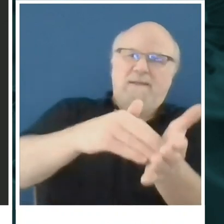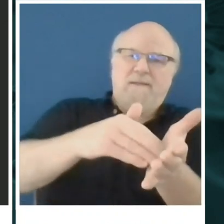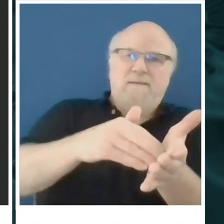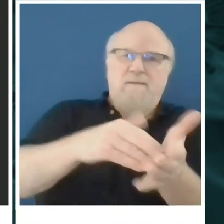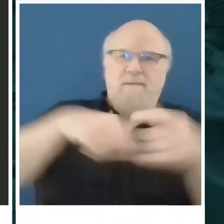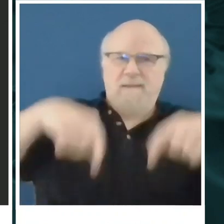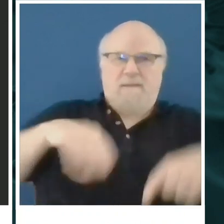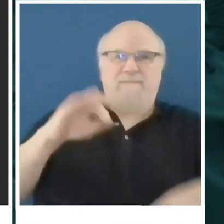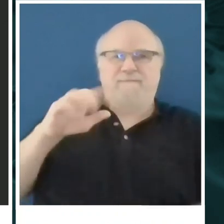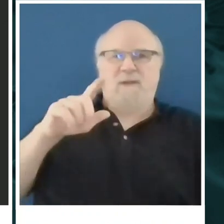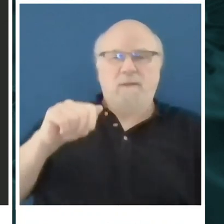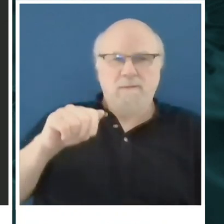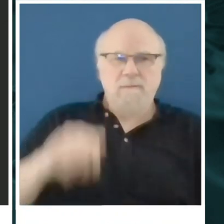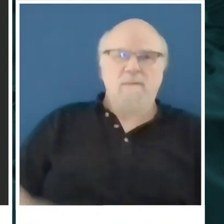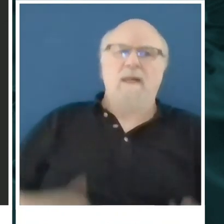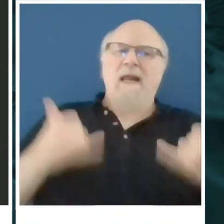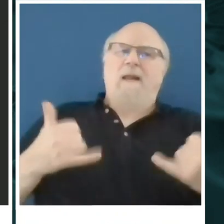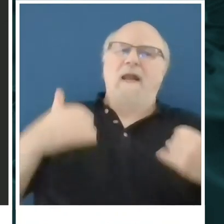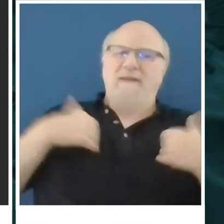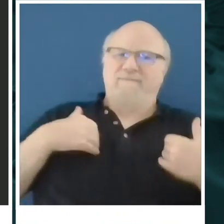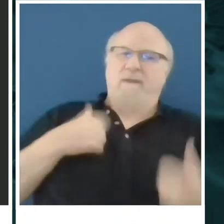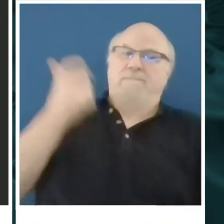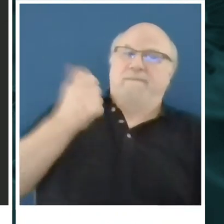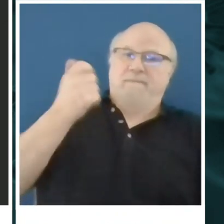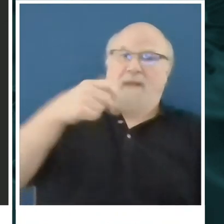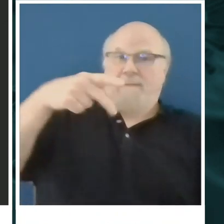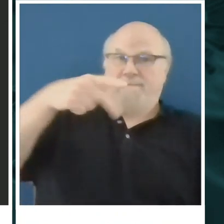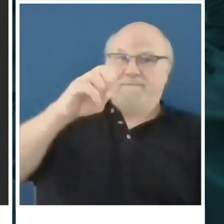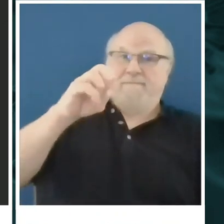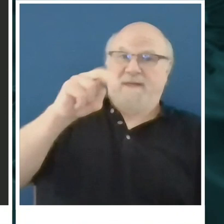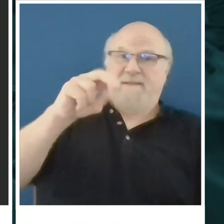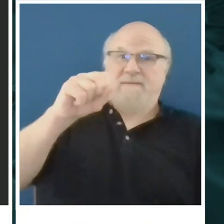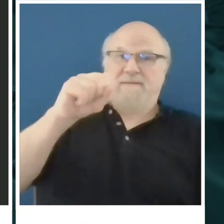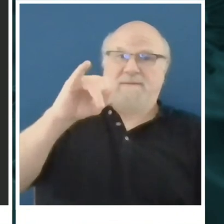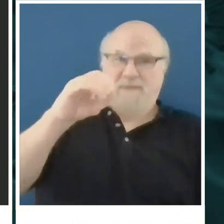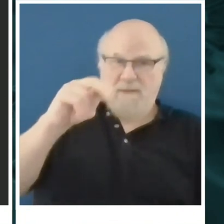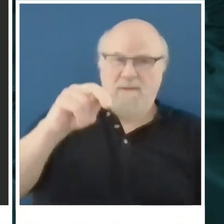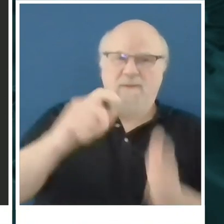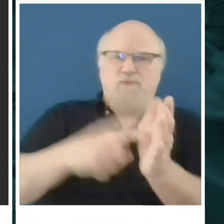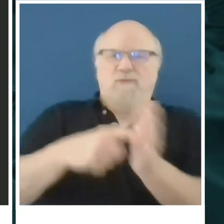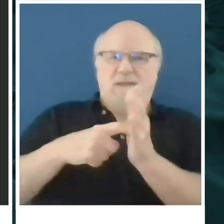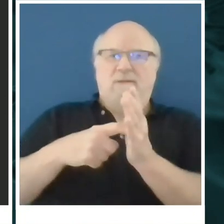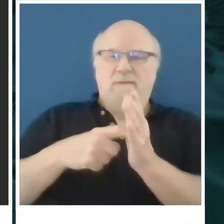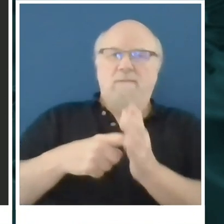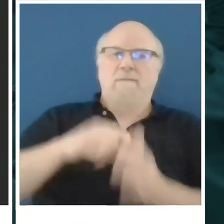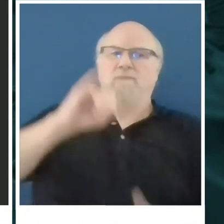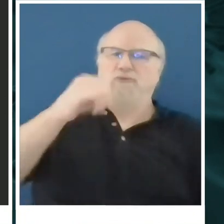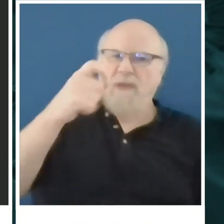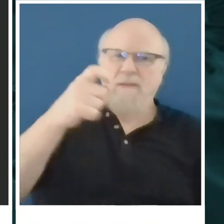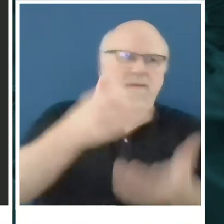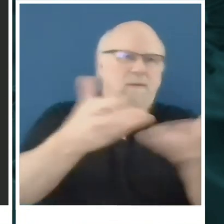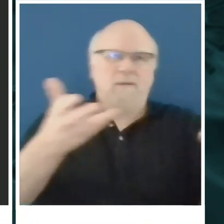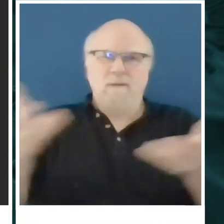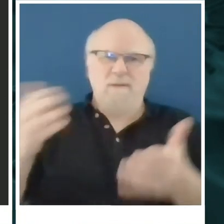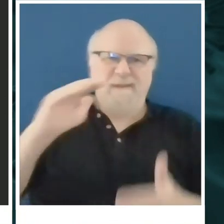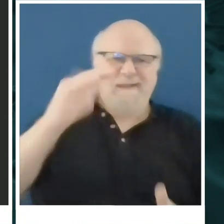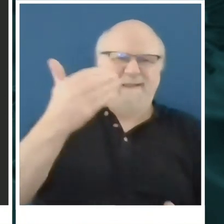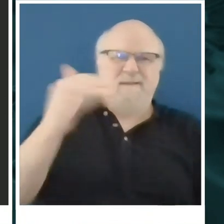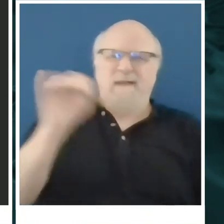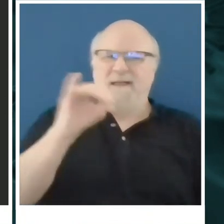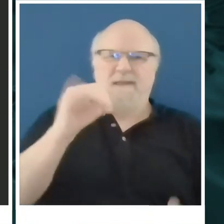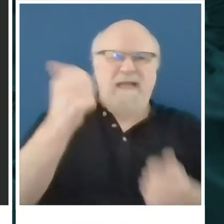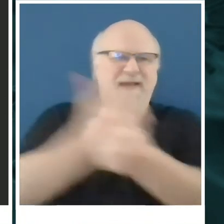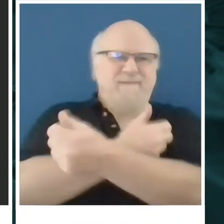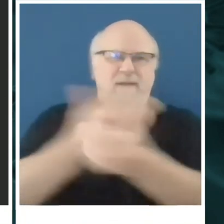mean, obviously, the half cent was supposed to move over to pension once Better Jacksonville's paid off, but it seems like this is going to delay everything.